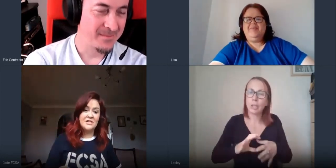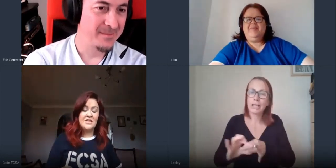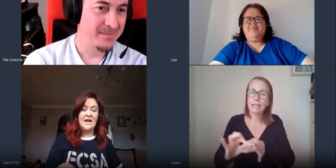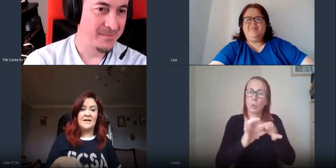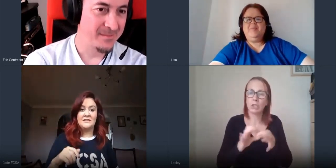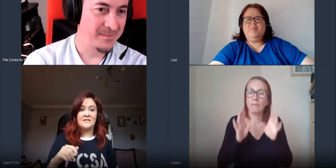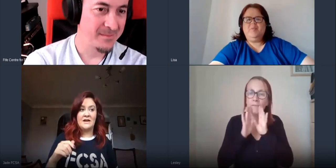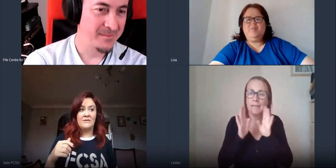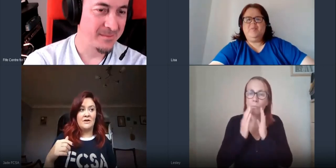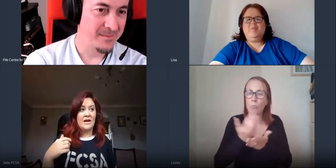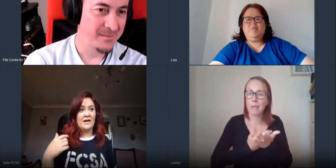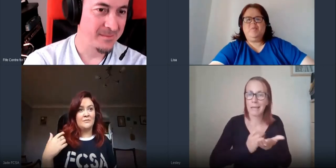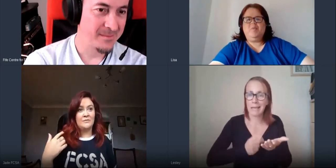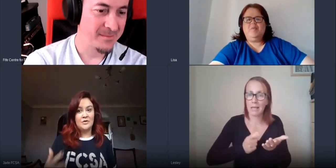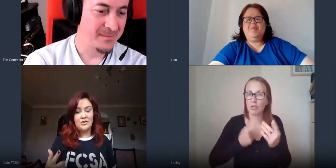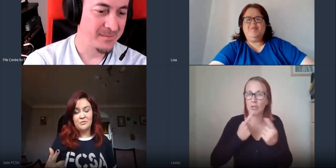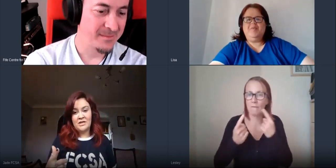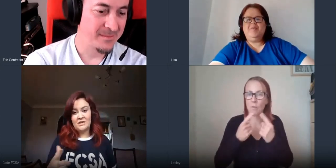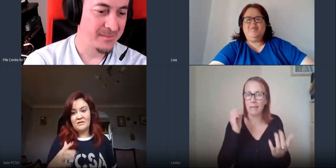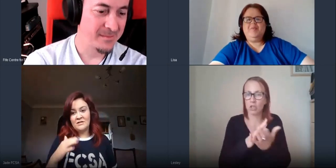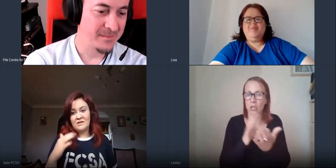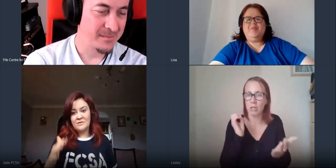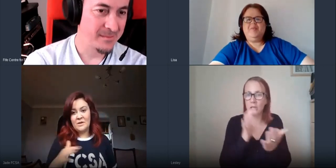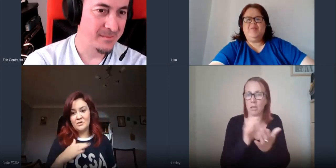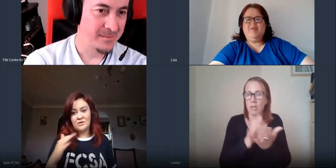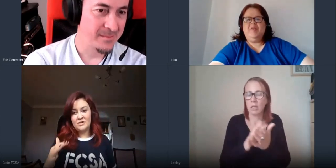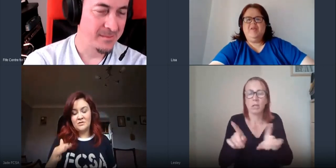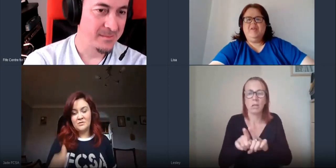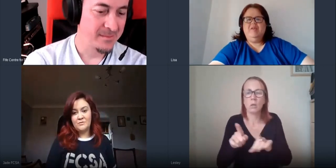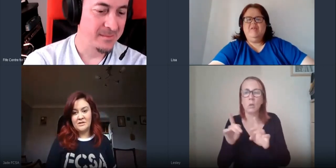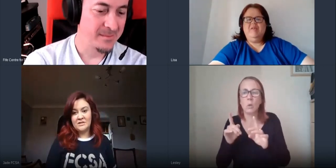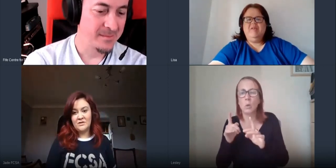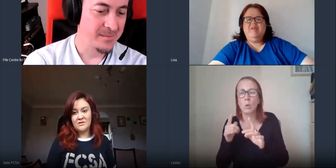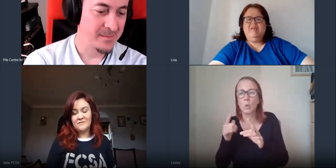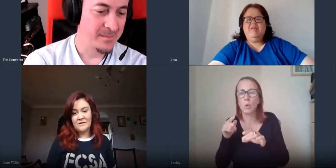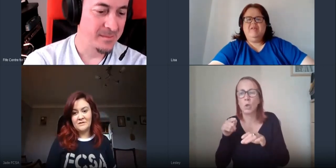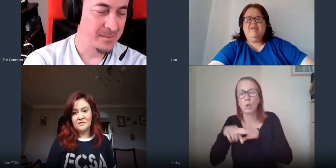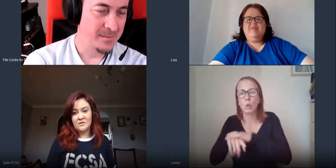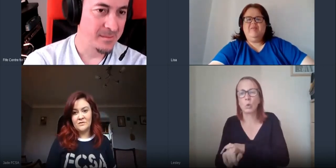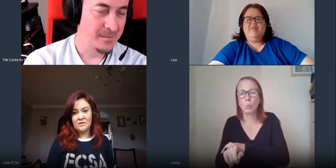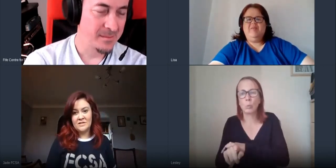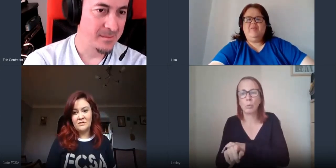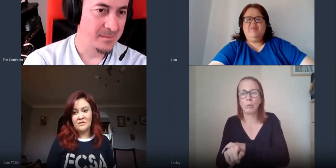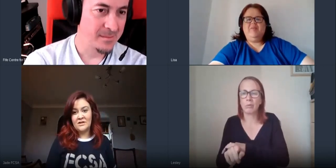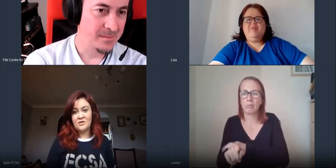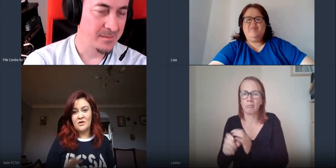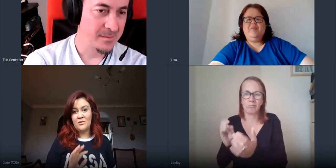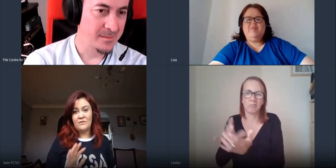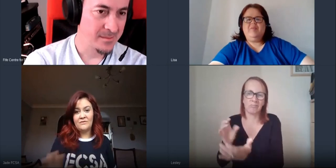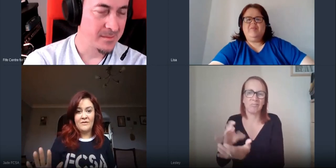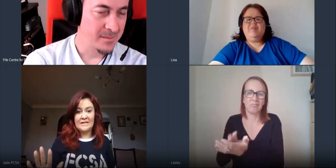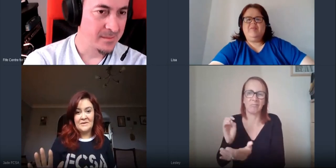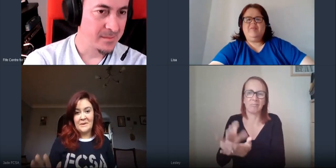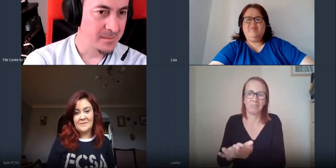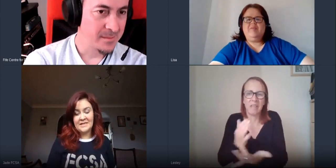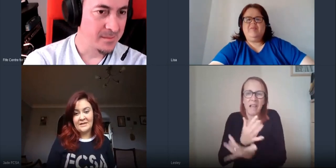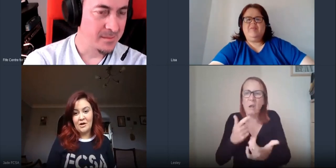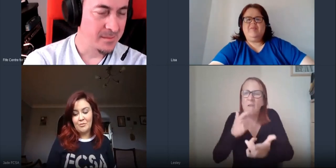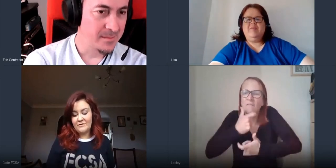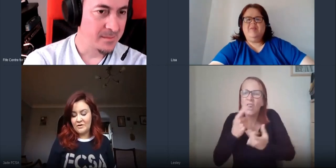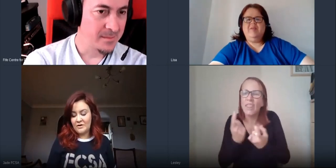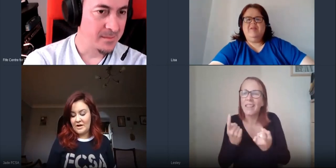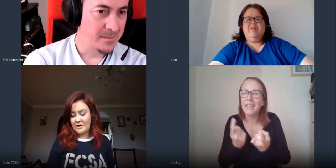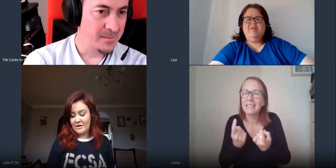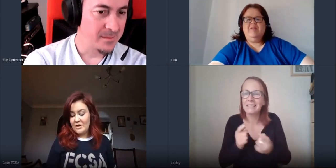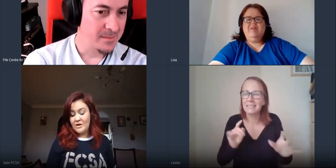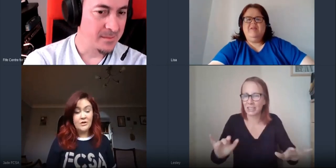and our um youtube channel and stuff as well so we're building lots of fun sort of content on there so you can go and find out how to sign up if